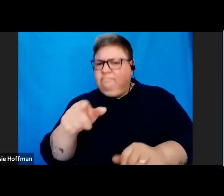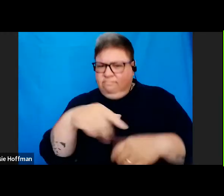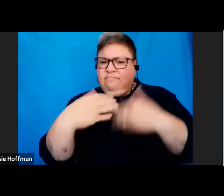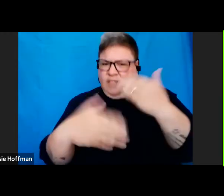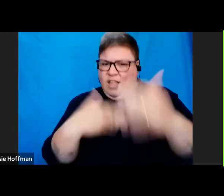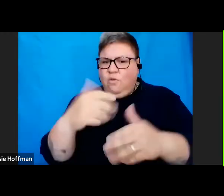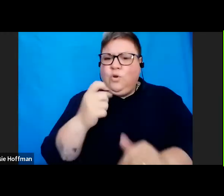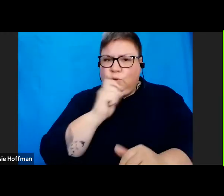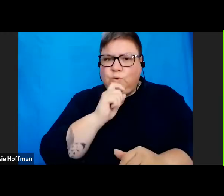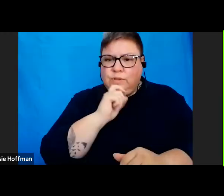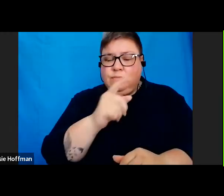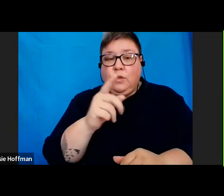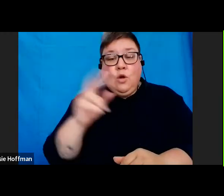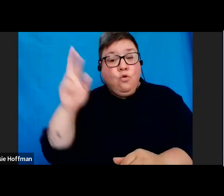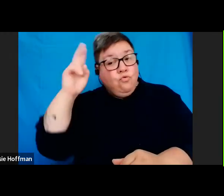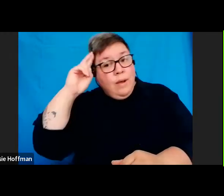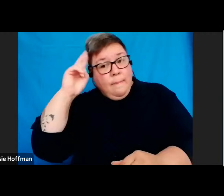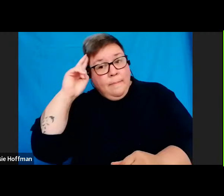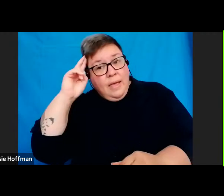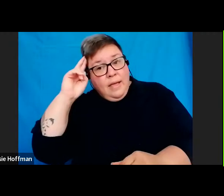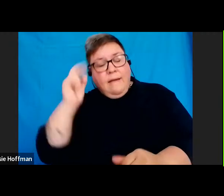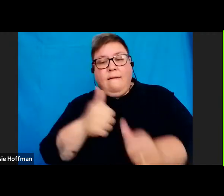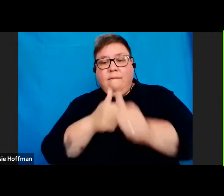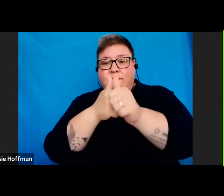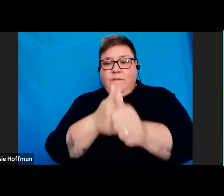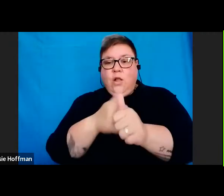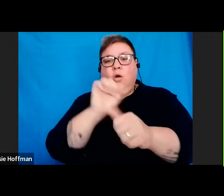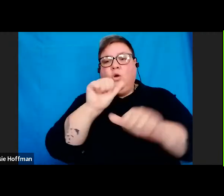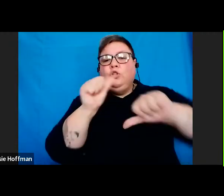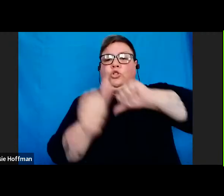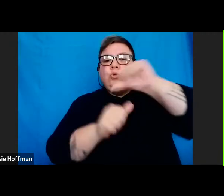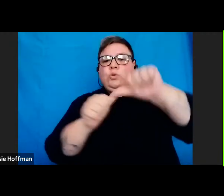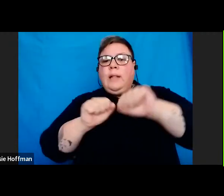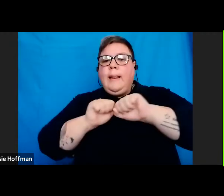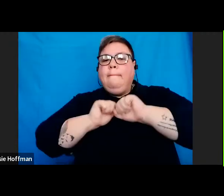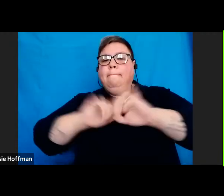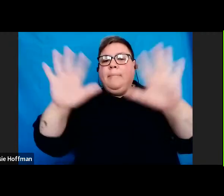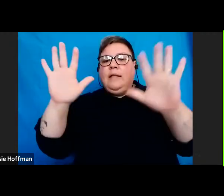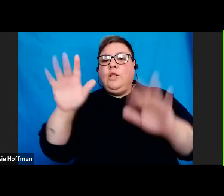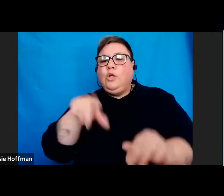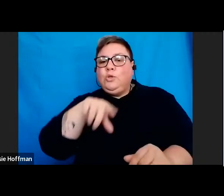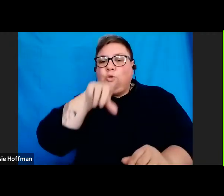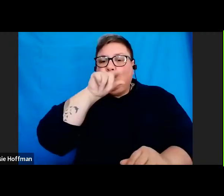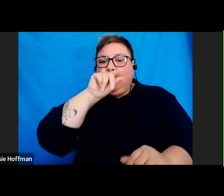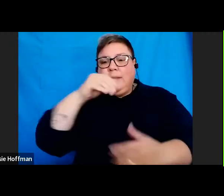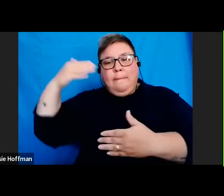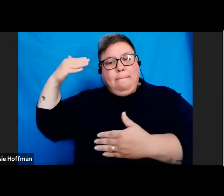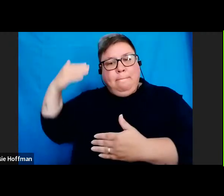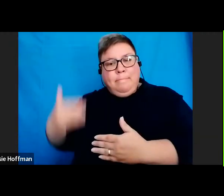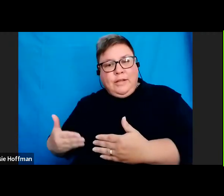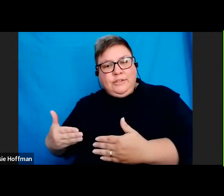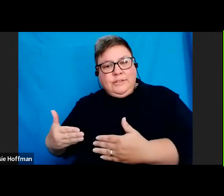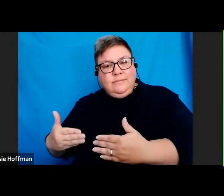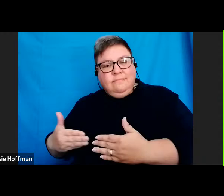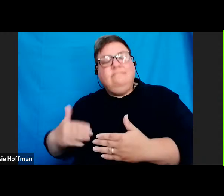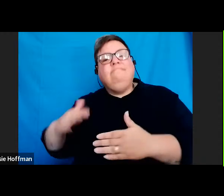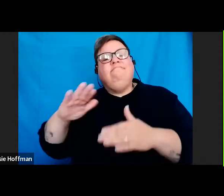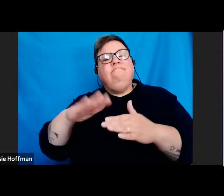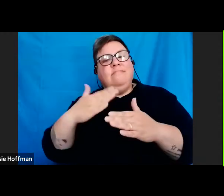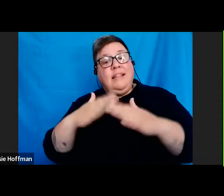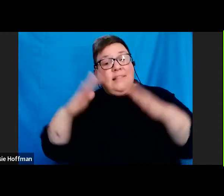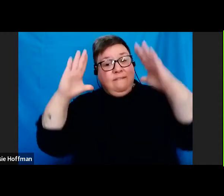Remember, ladies and gentlemen, to follow us on our social media, our Twitter page, LinkedIn page, as well as the Facebook